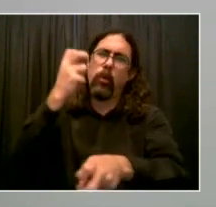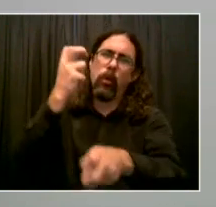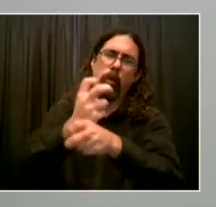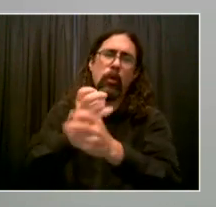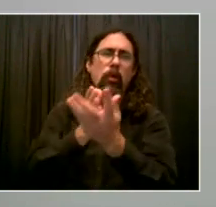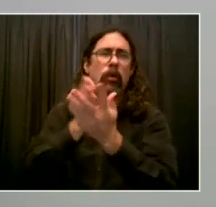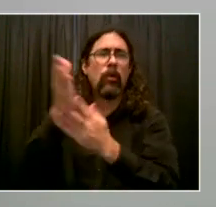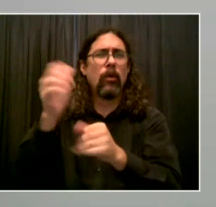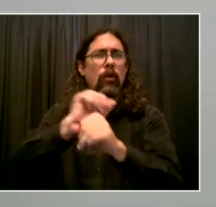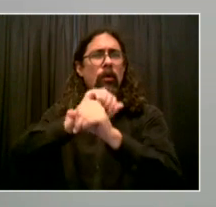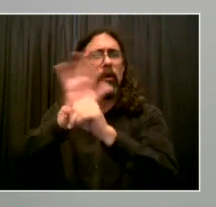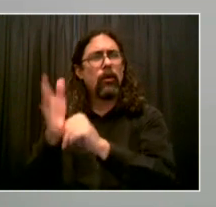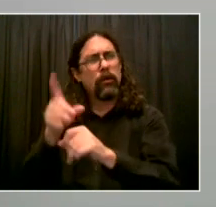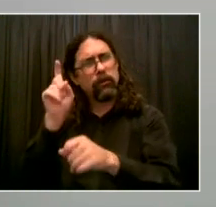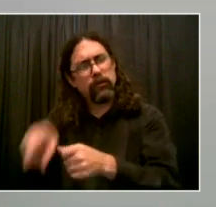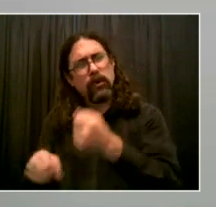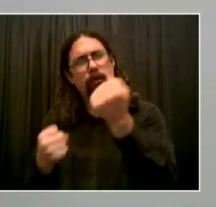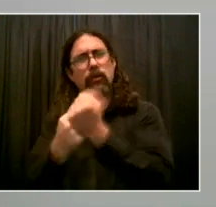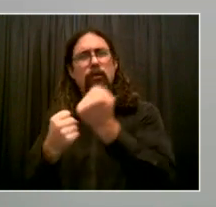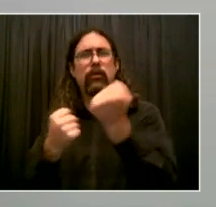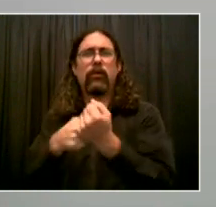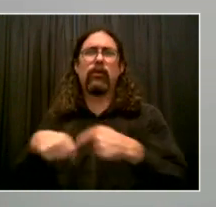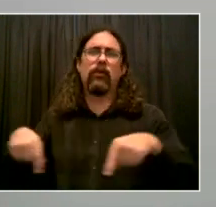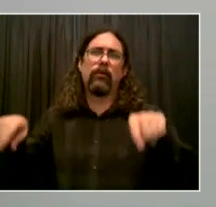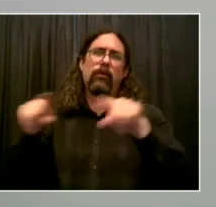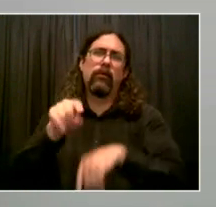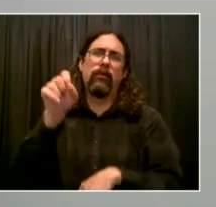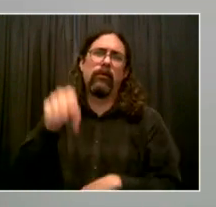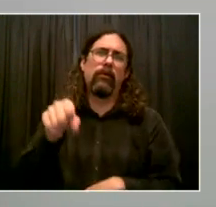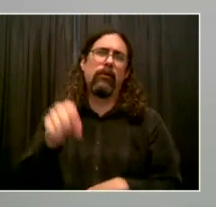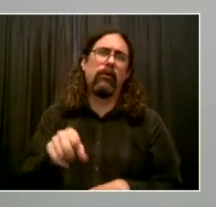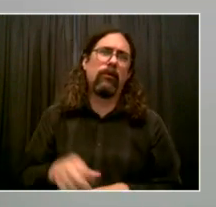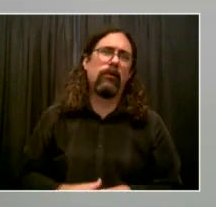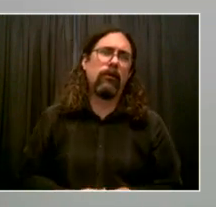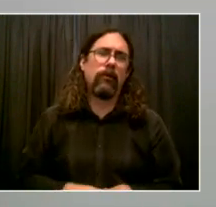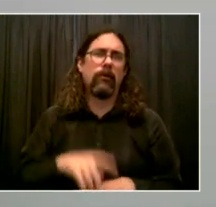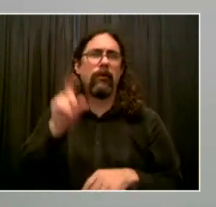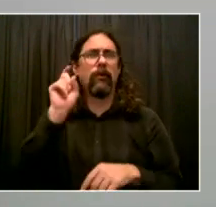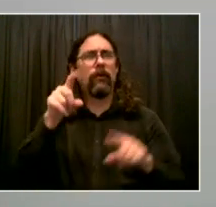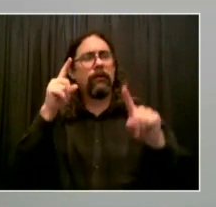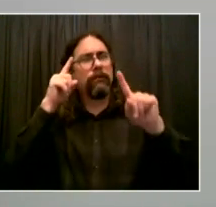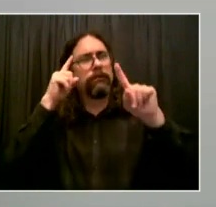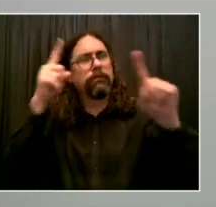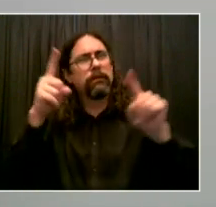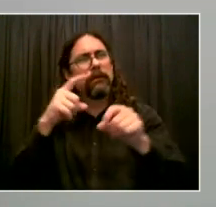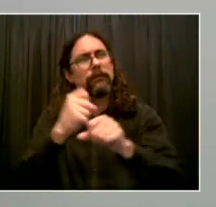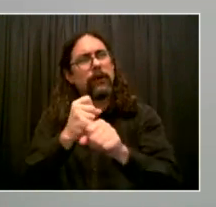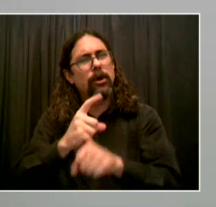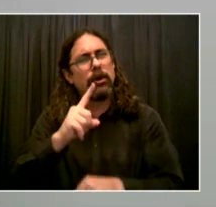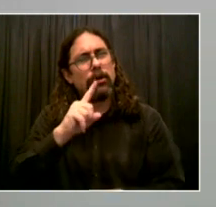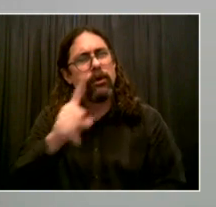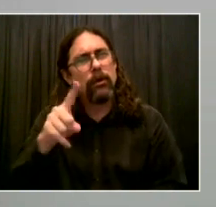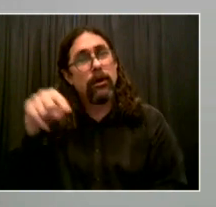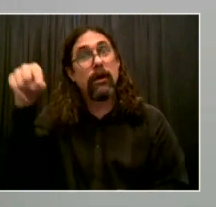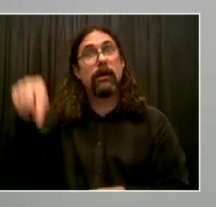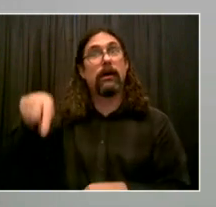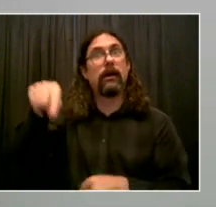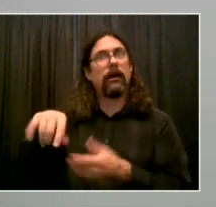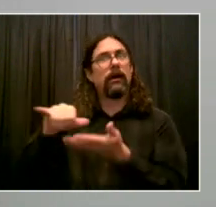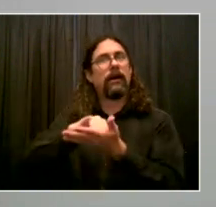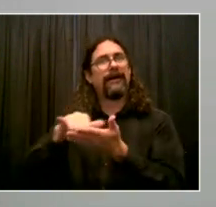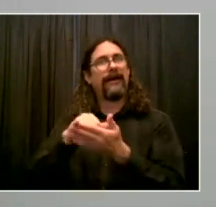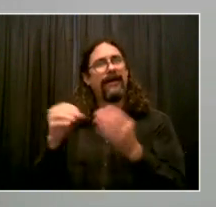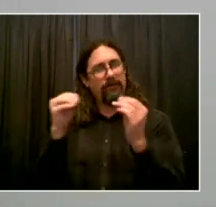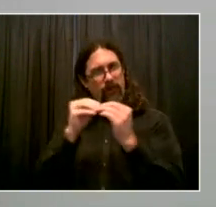my role making sure New York have an overall healthier things to live throughout the public health groups. Thank you so much,